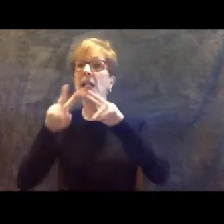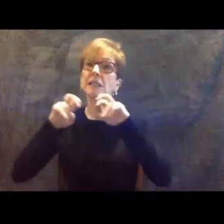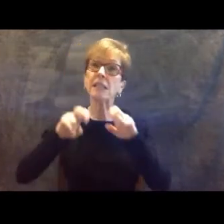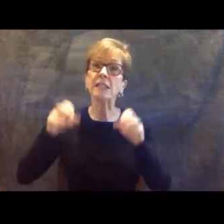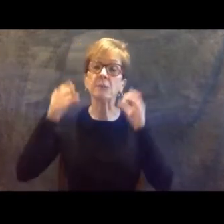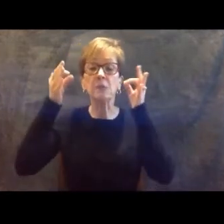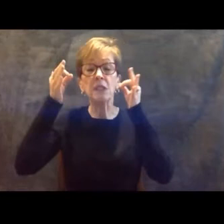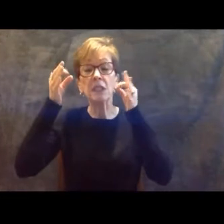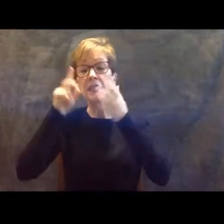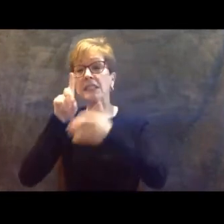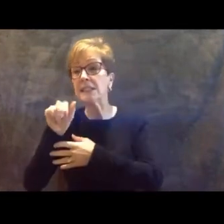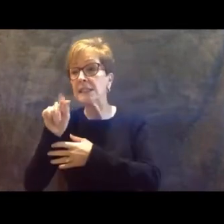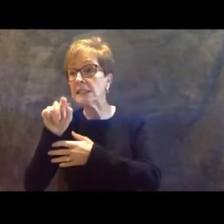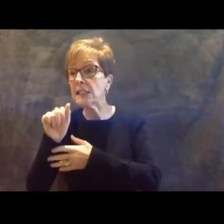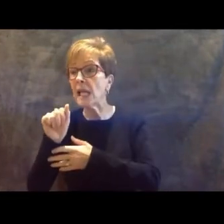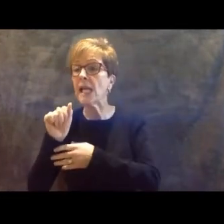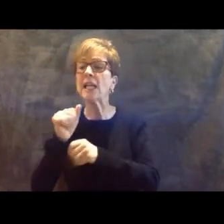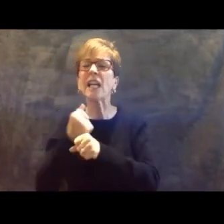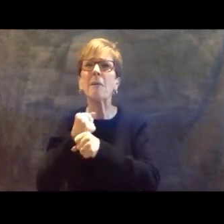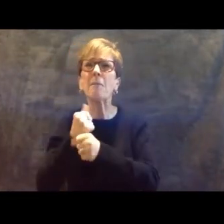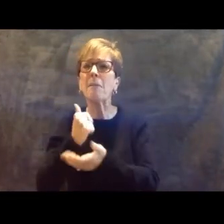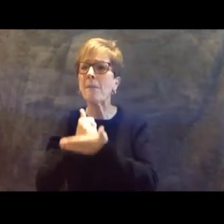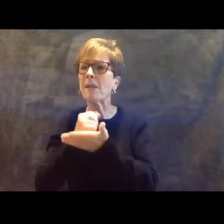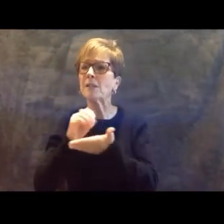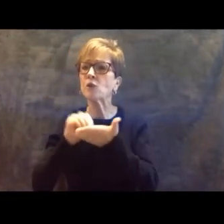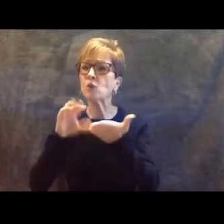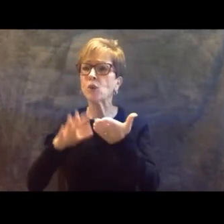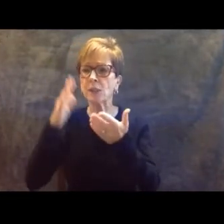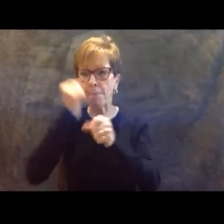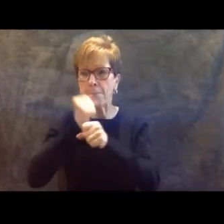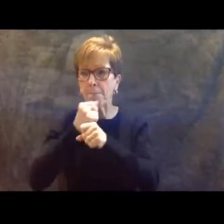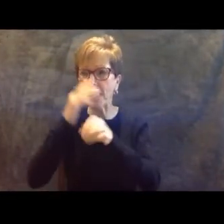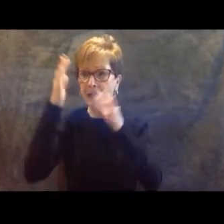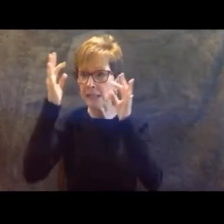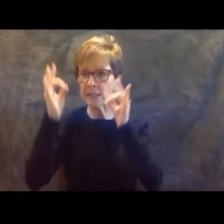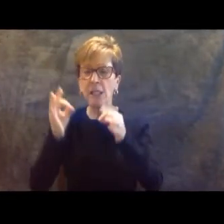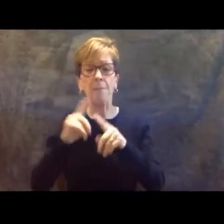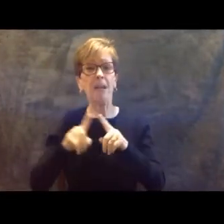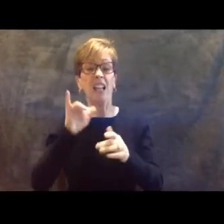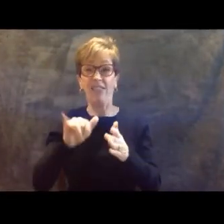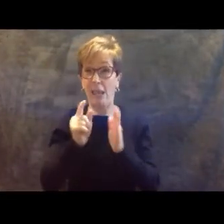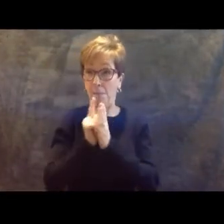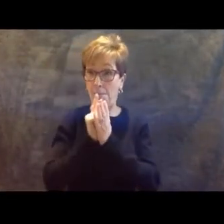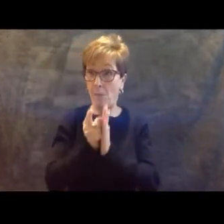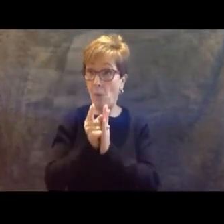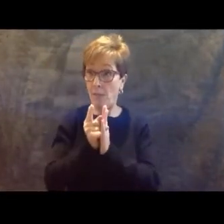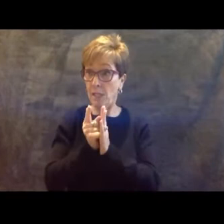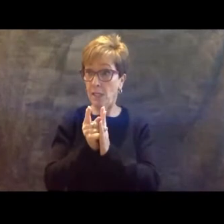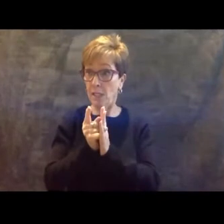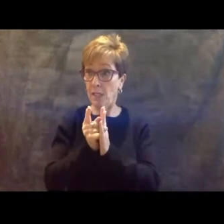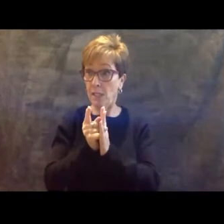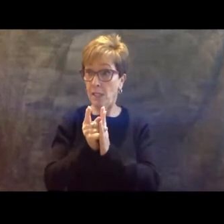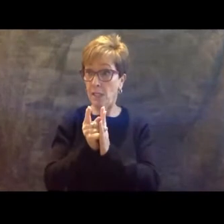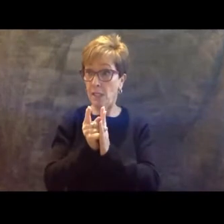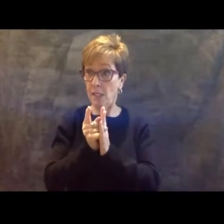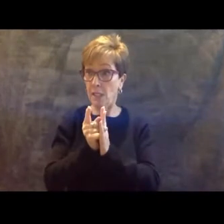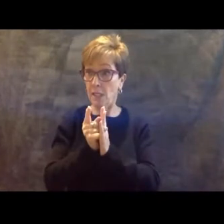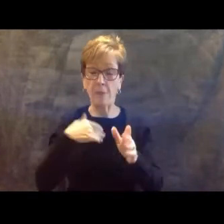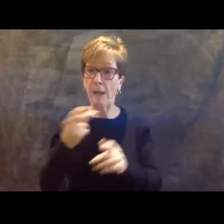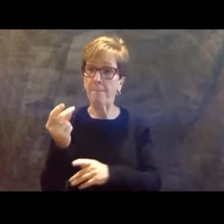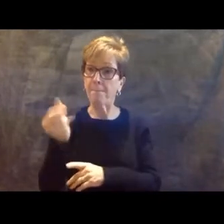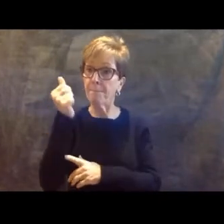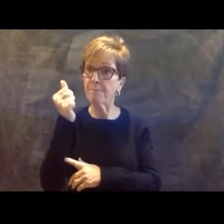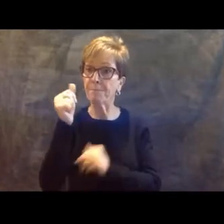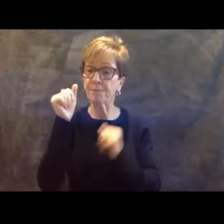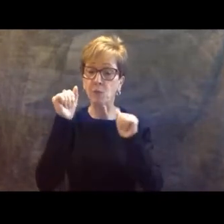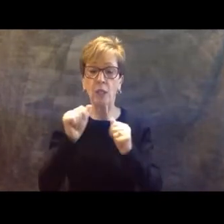how to help students master standards. But actually in the moment, in the classroom, I was better able to meet my students where they